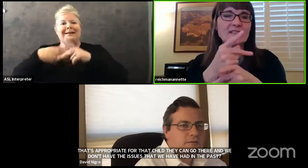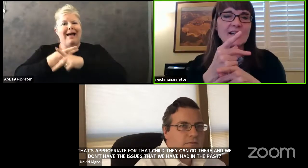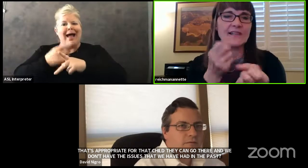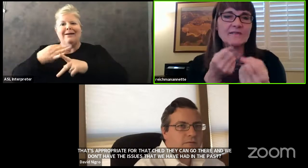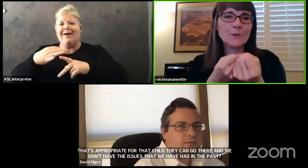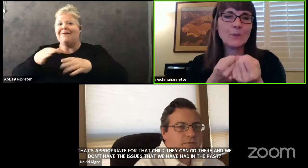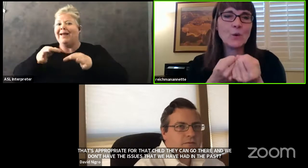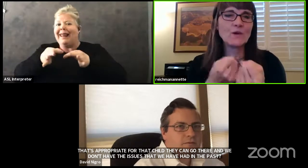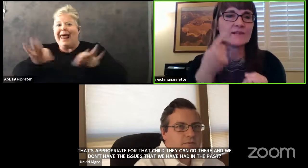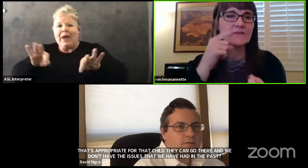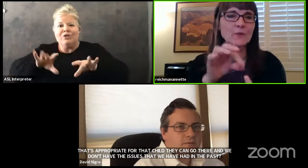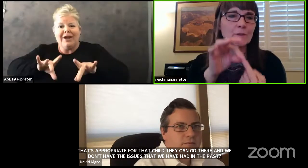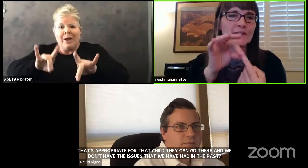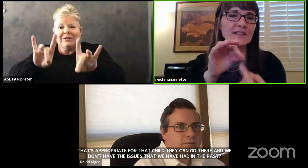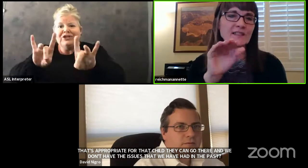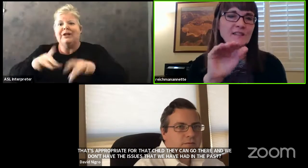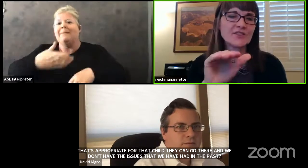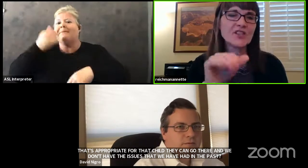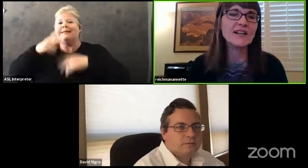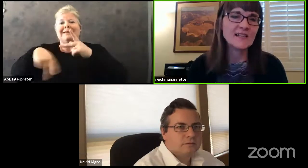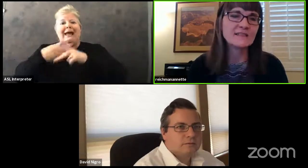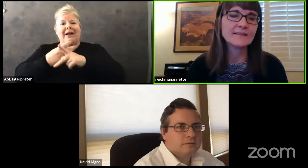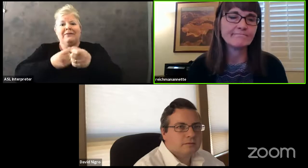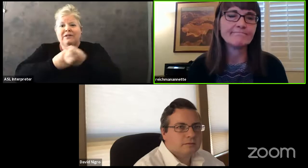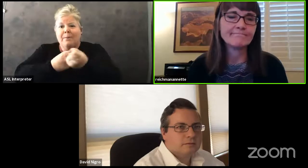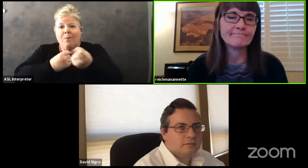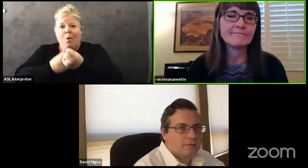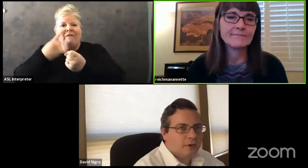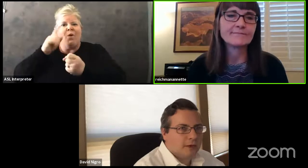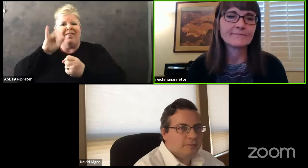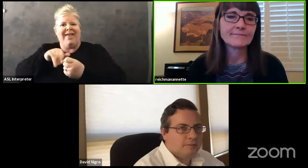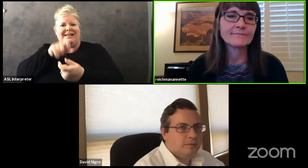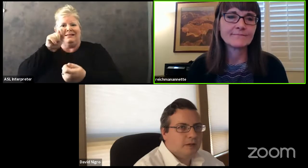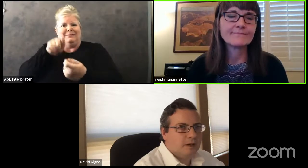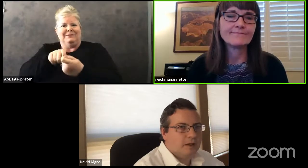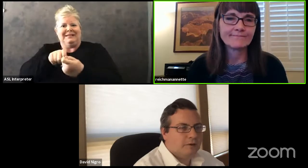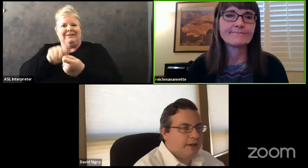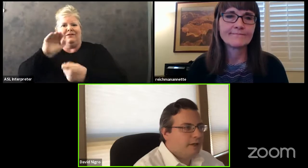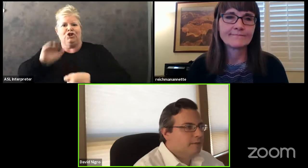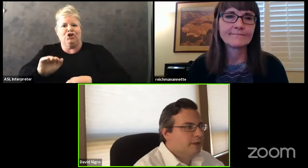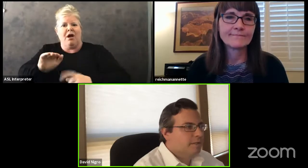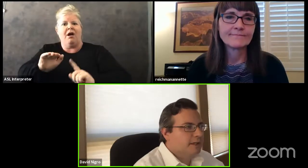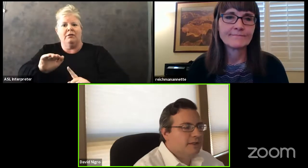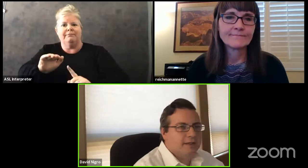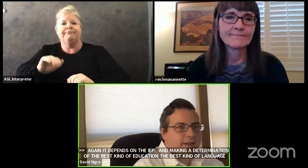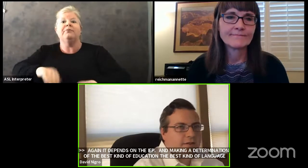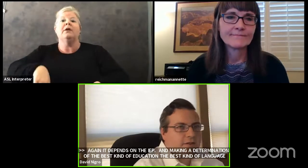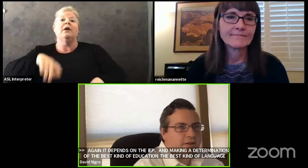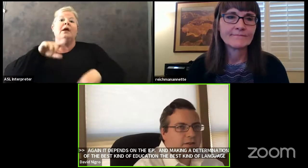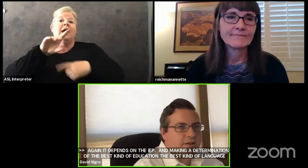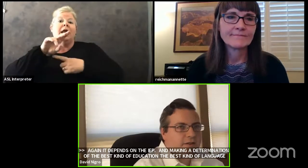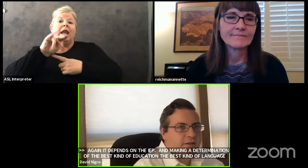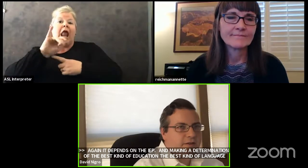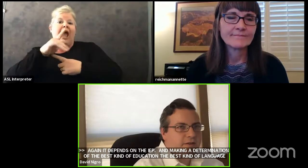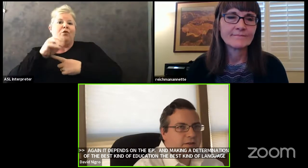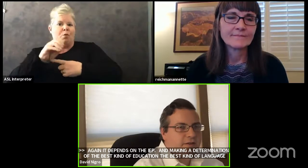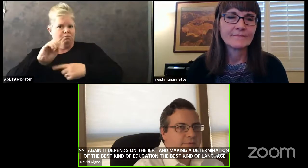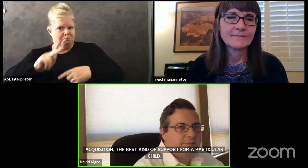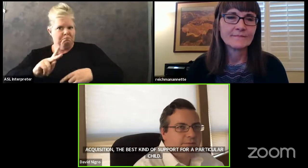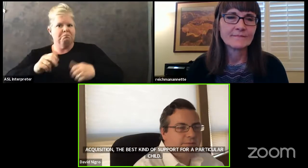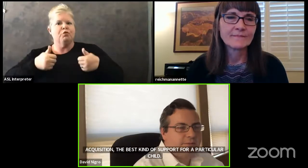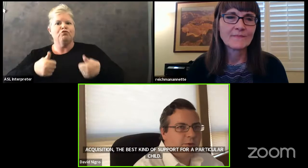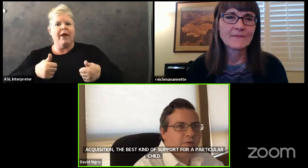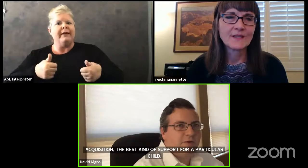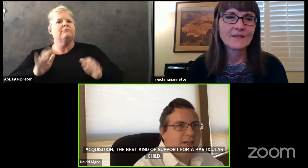the best kind of support for a particular child. Okay. Great. I'm glad that that is a